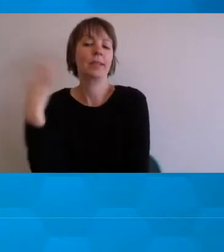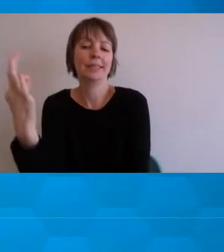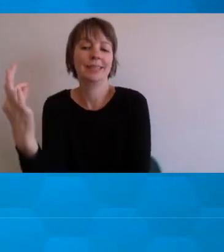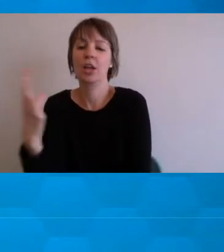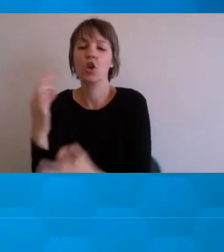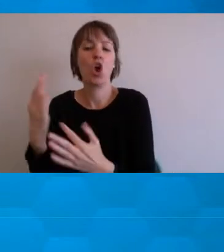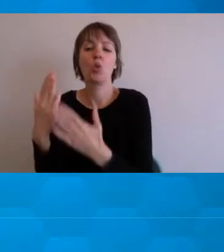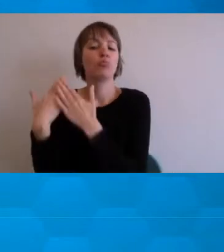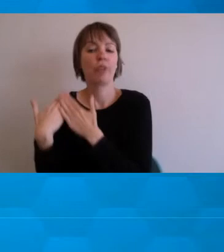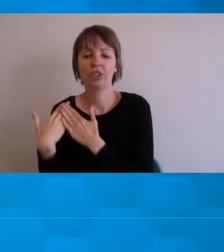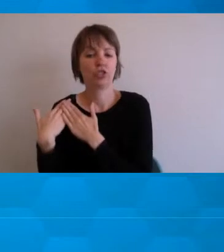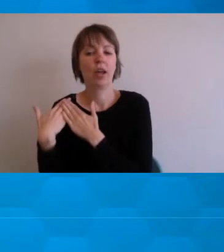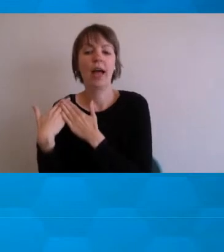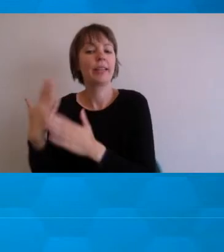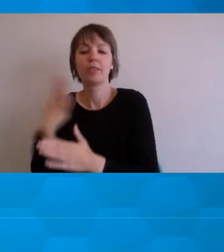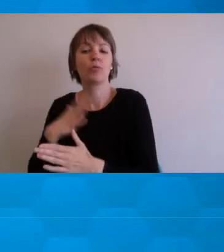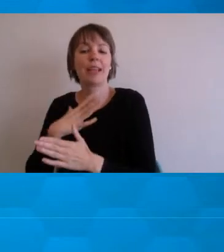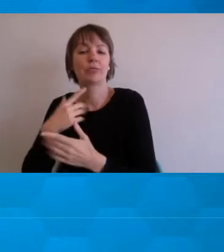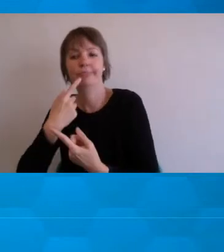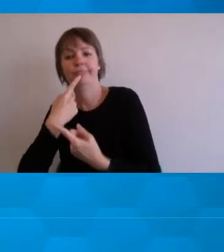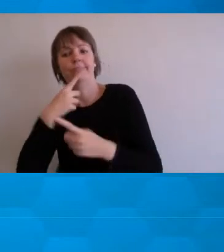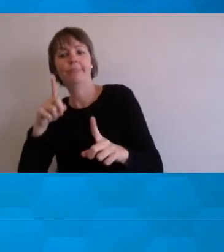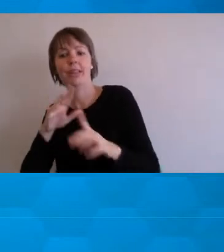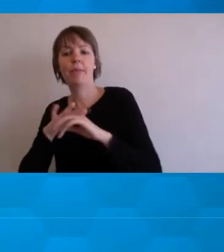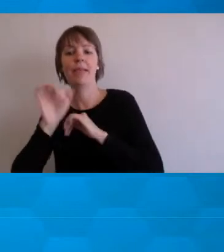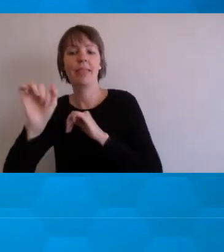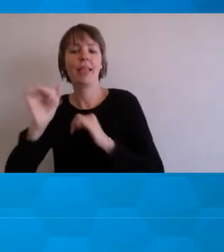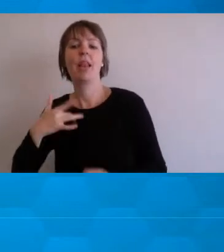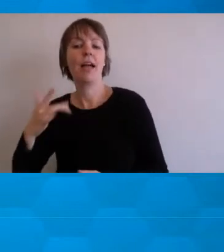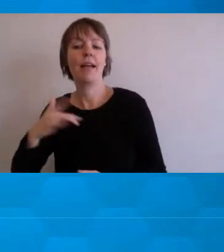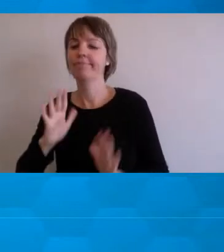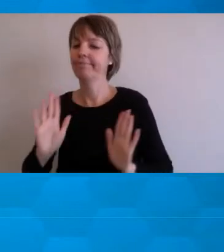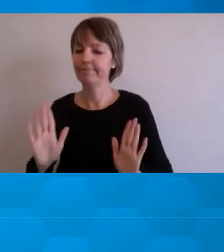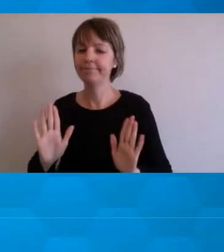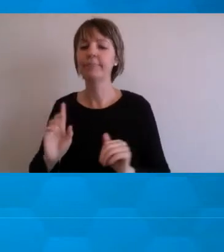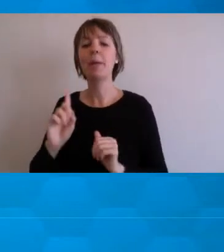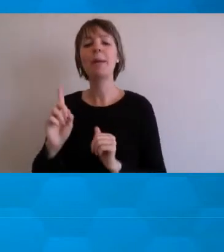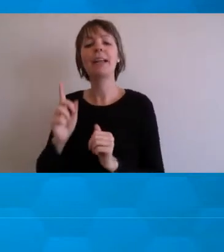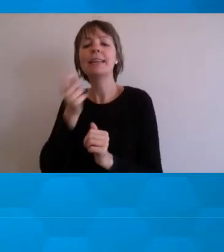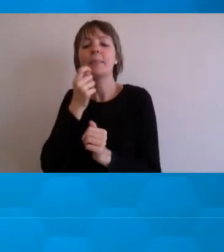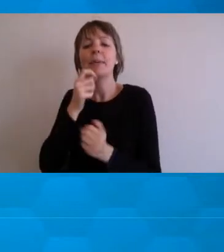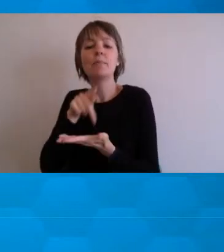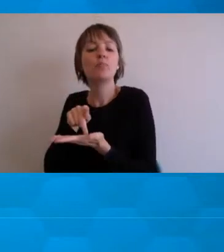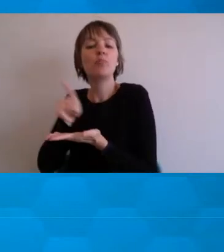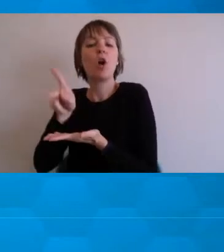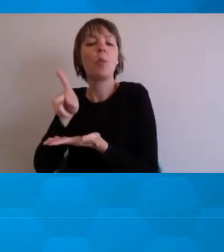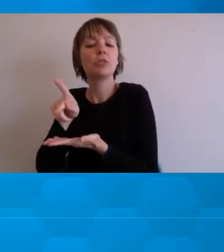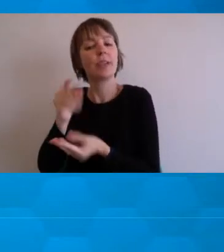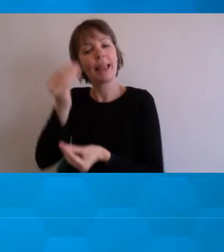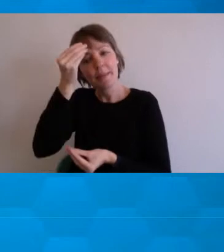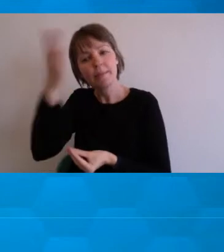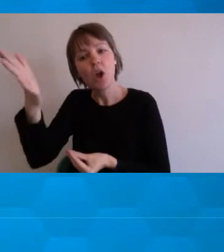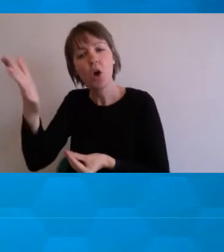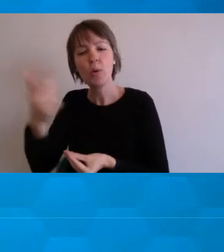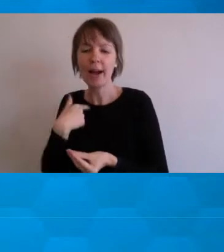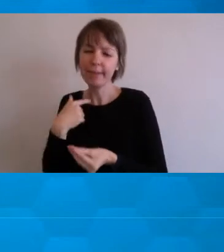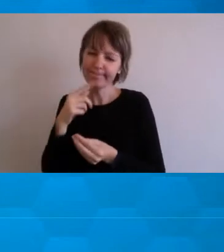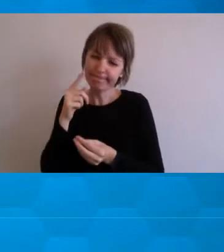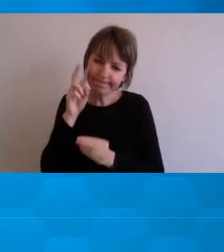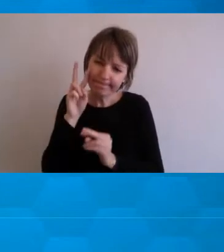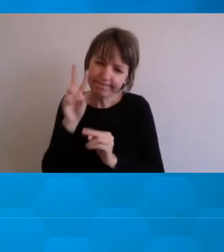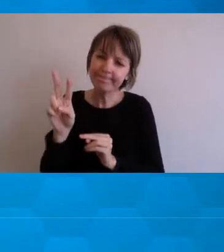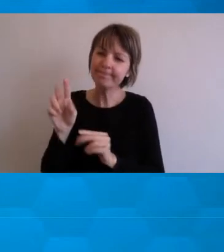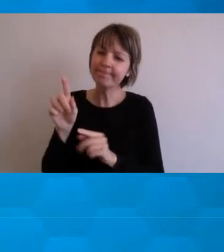to disclose any aspect of their life. But just to just to prompt, just to let them know I've noticed that they've said